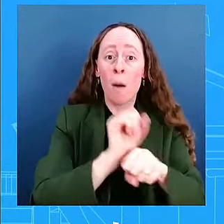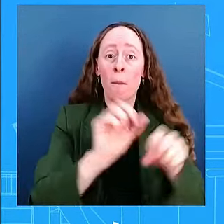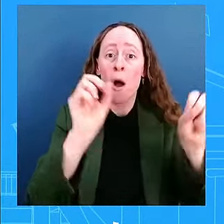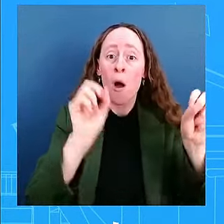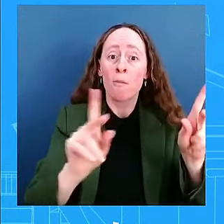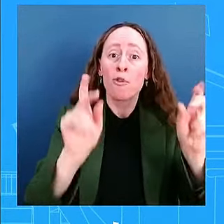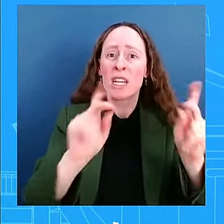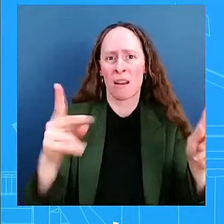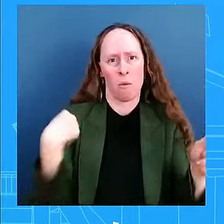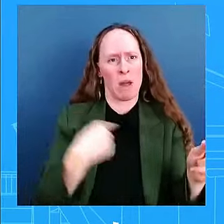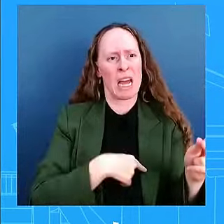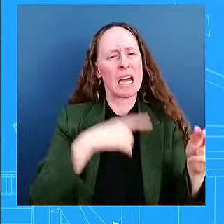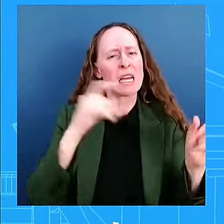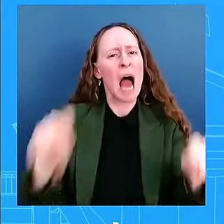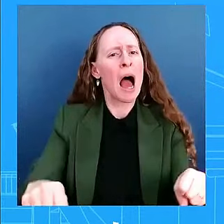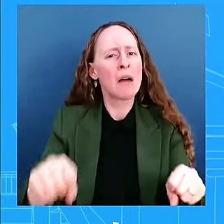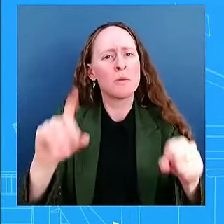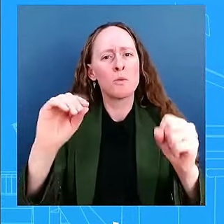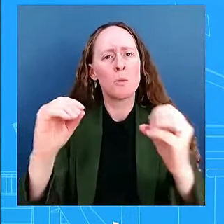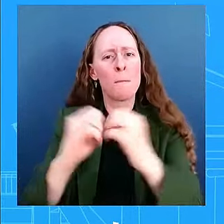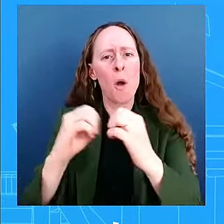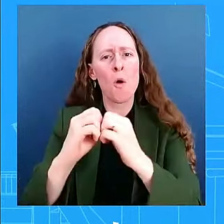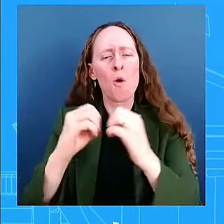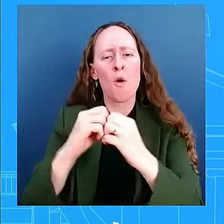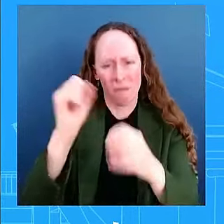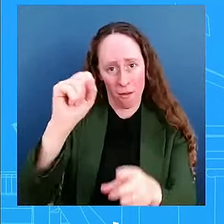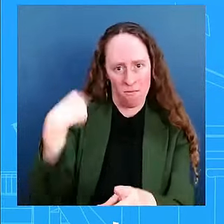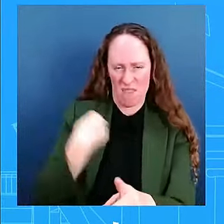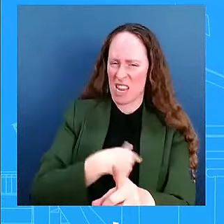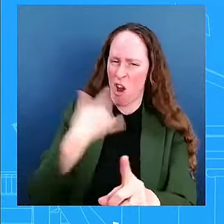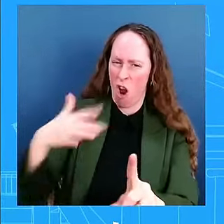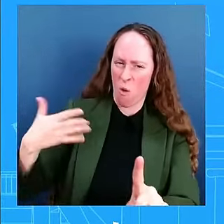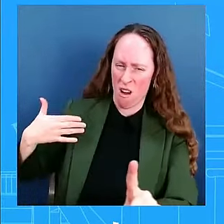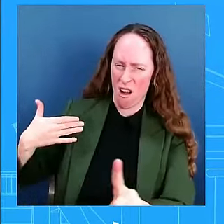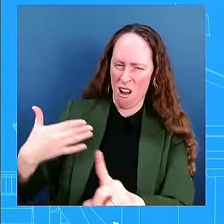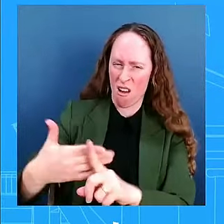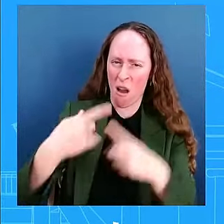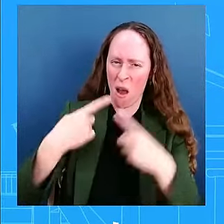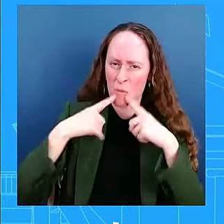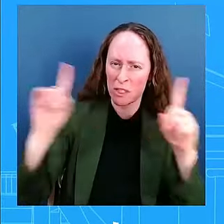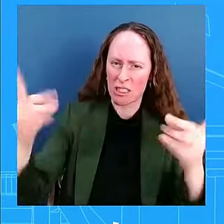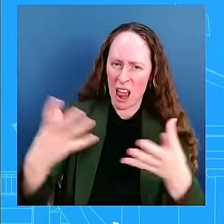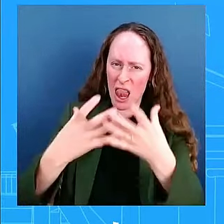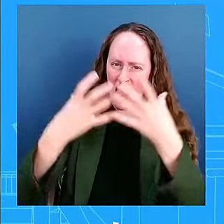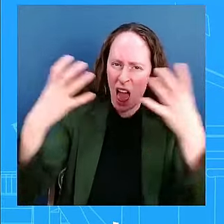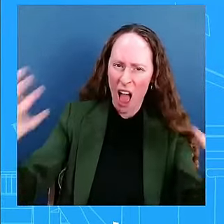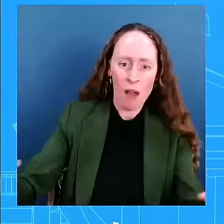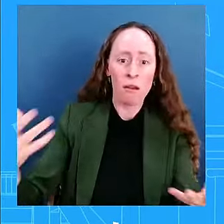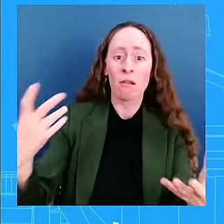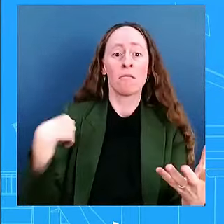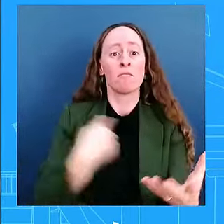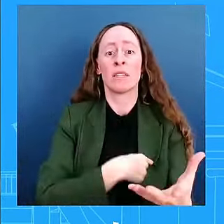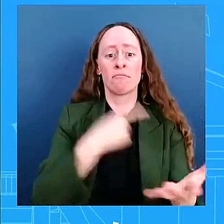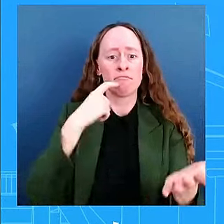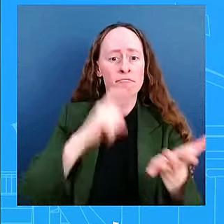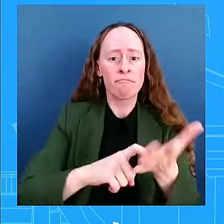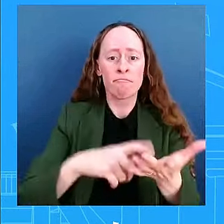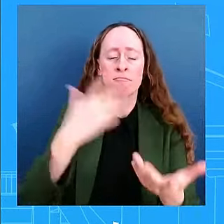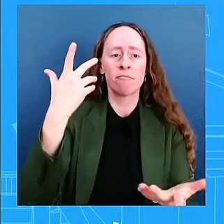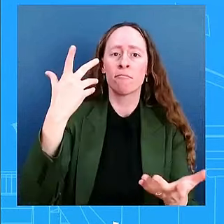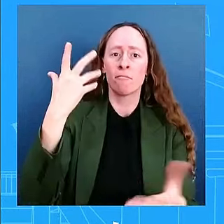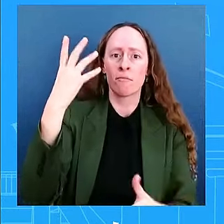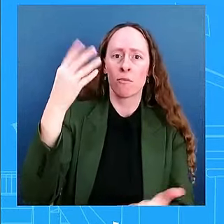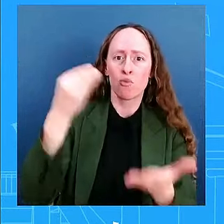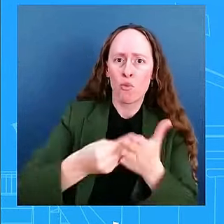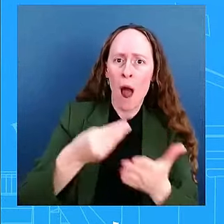able to see when we think about, uh, record wealth, including, like, obviously record wealth, employment, small businesses. Uh, we've seen